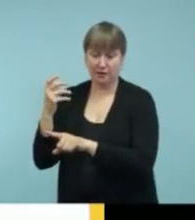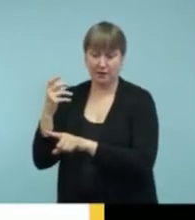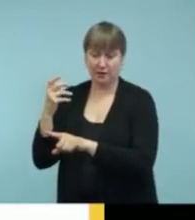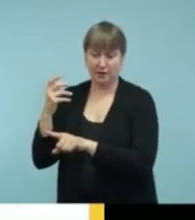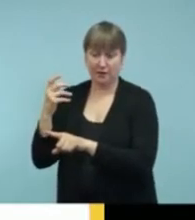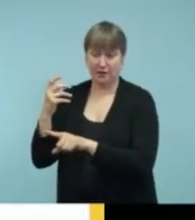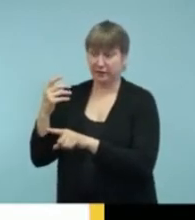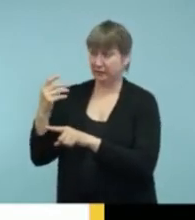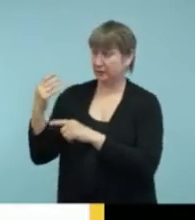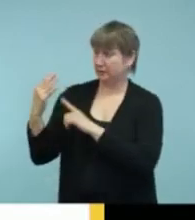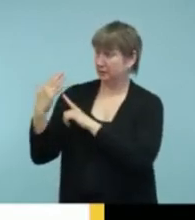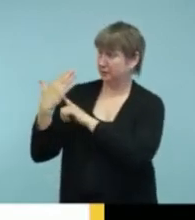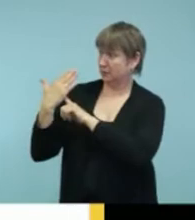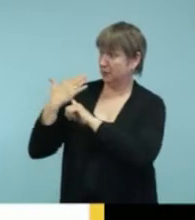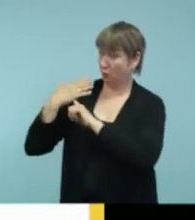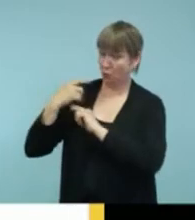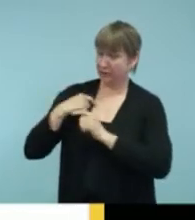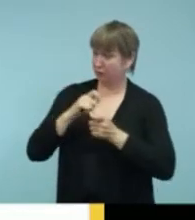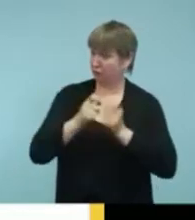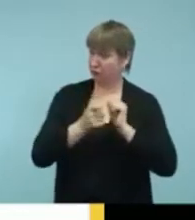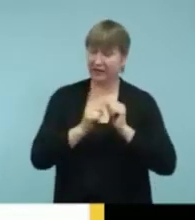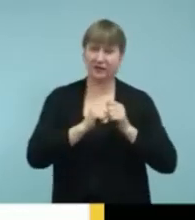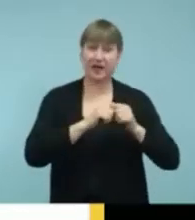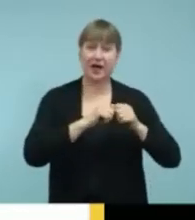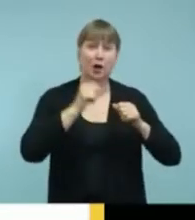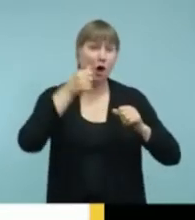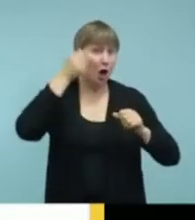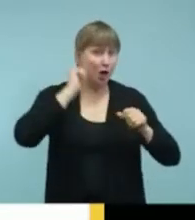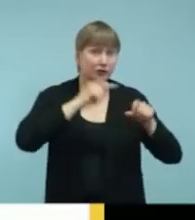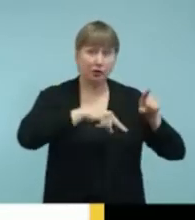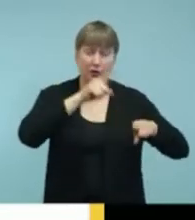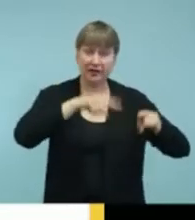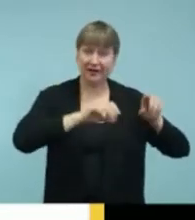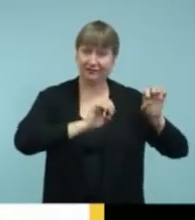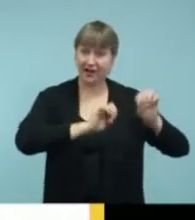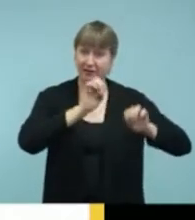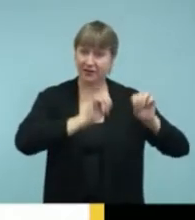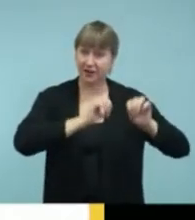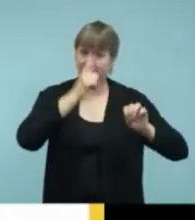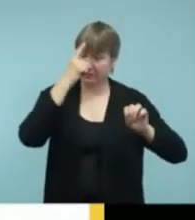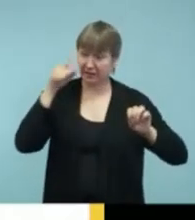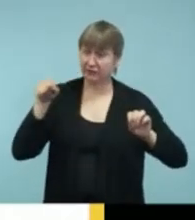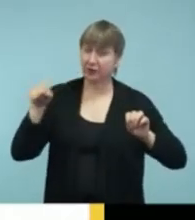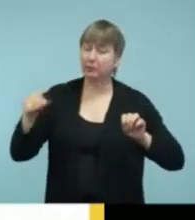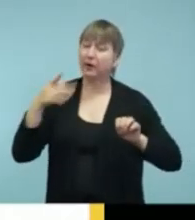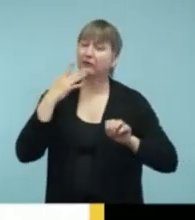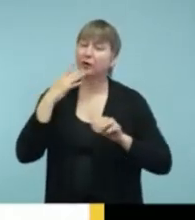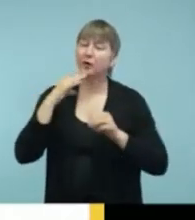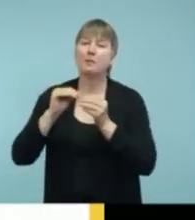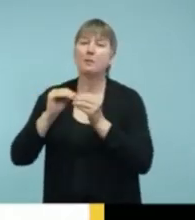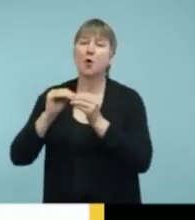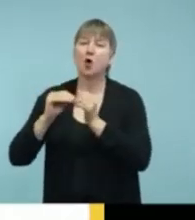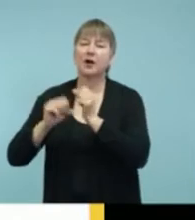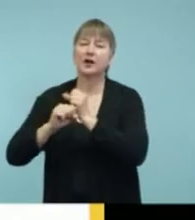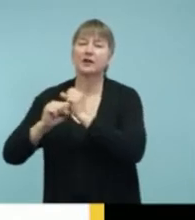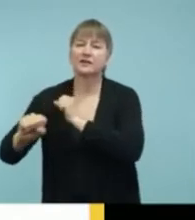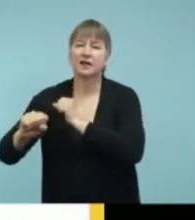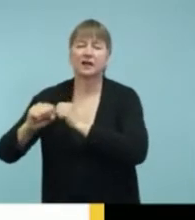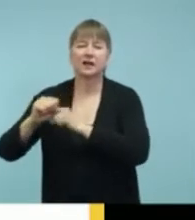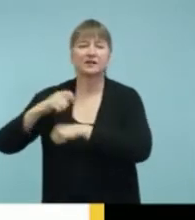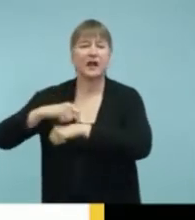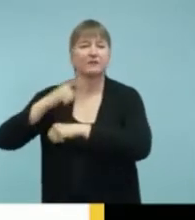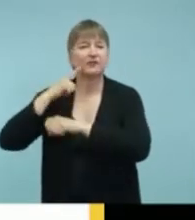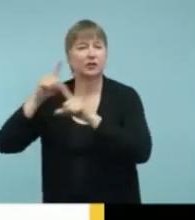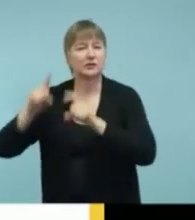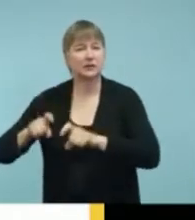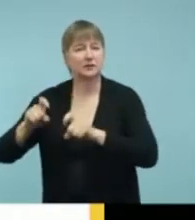statement because she wanted her student to have extended time on a test. Is that appropriate? And